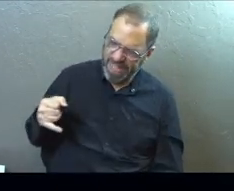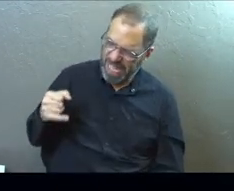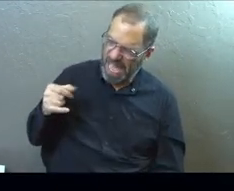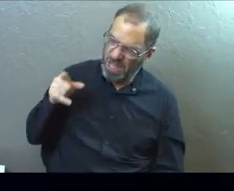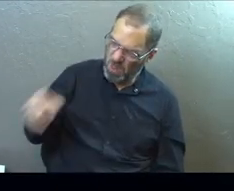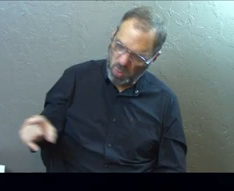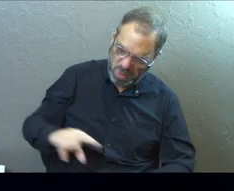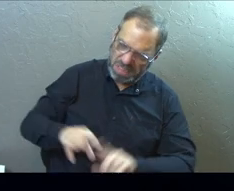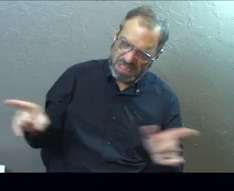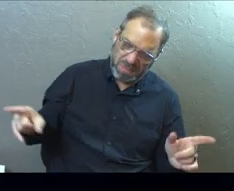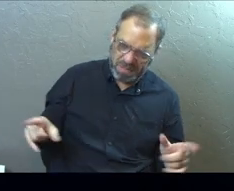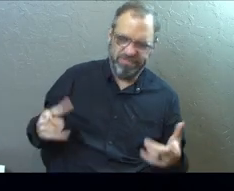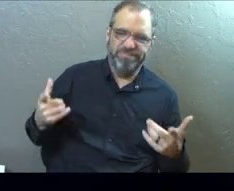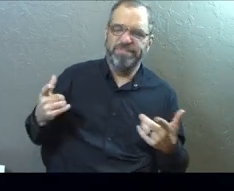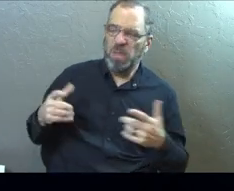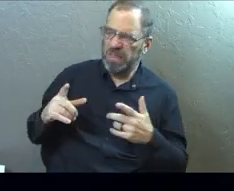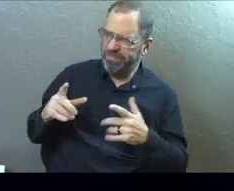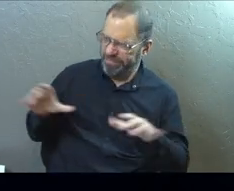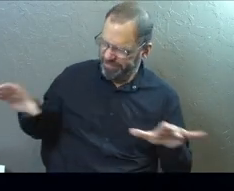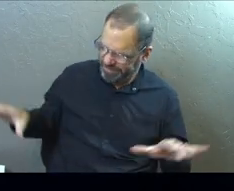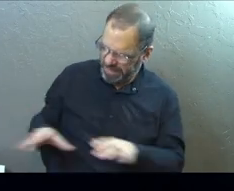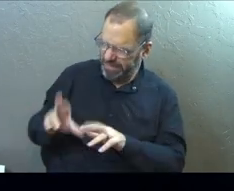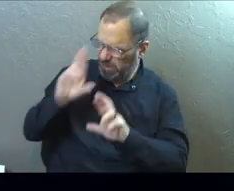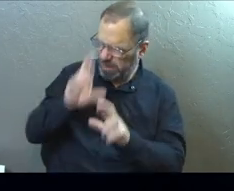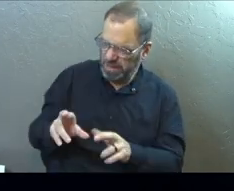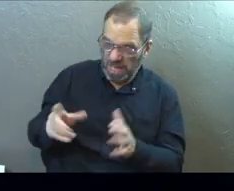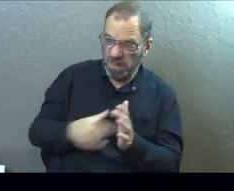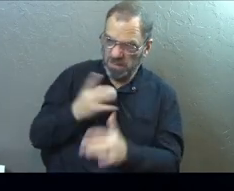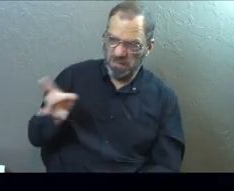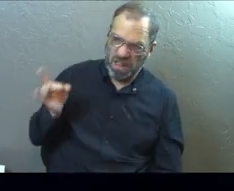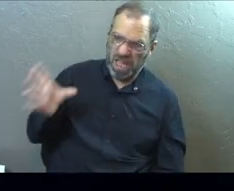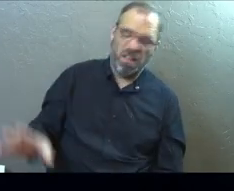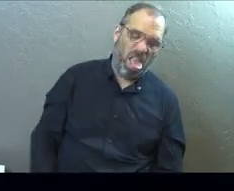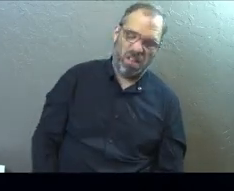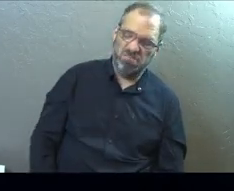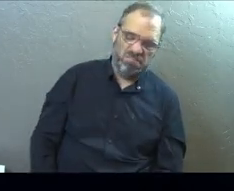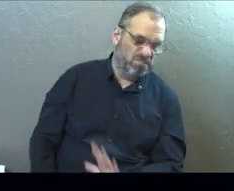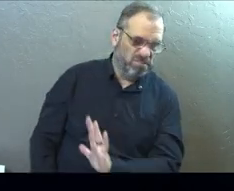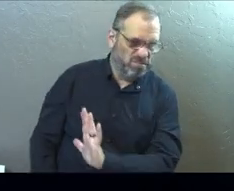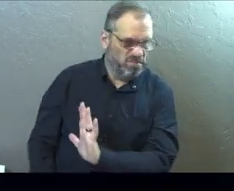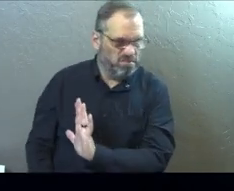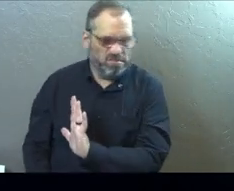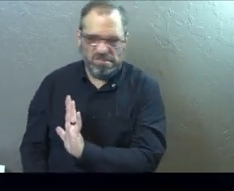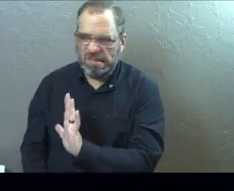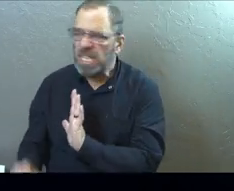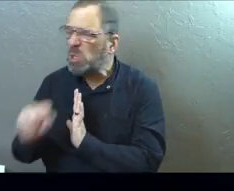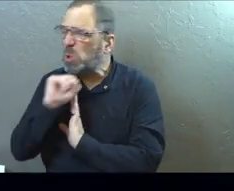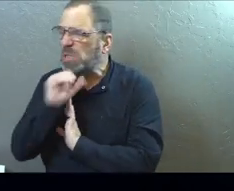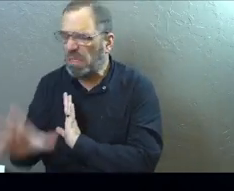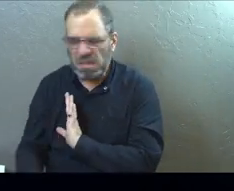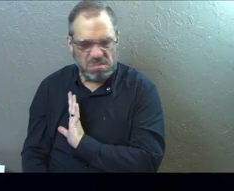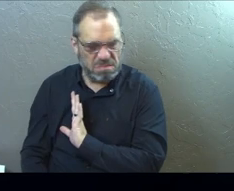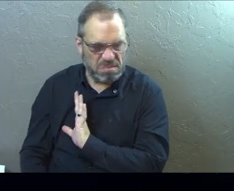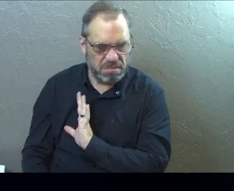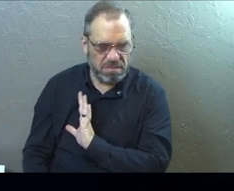you differently. I have to treat you with sometimes hate, to treat you like almost like you're nothing sometimes. Was this the heart